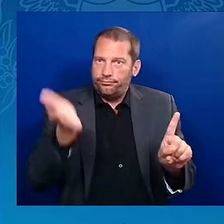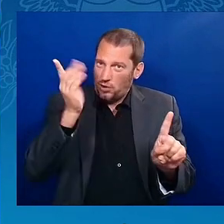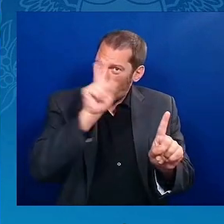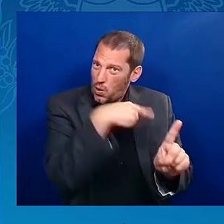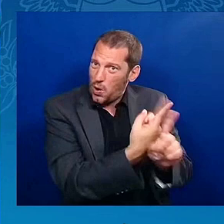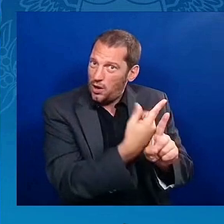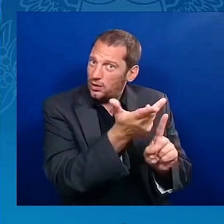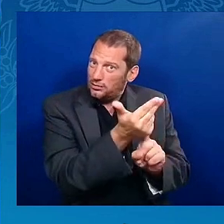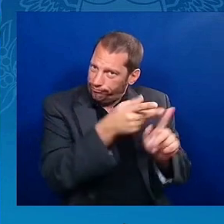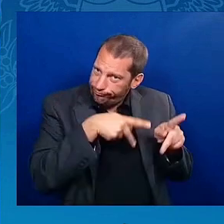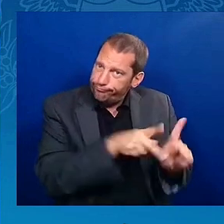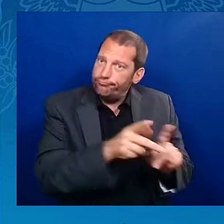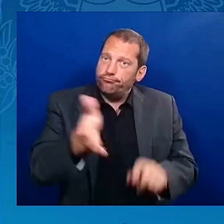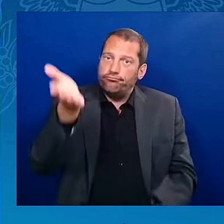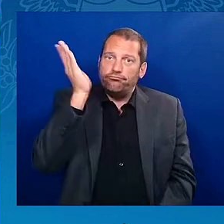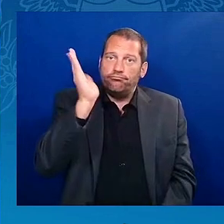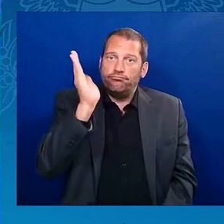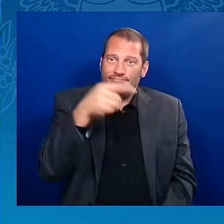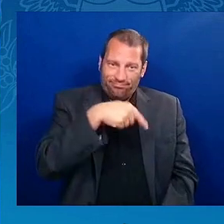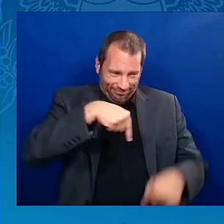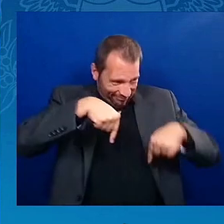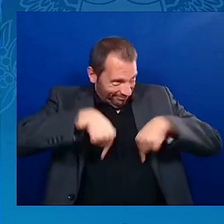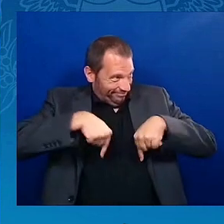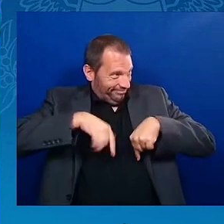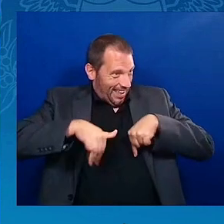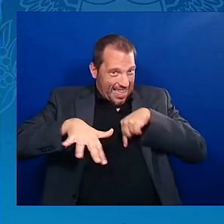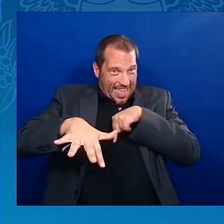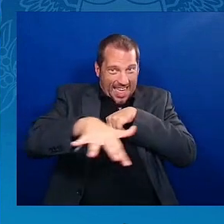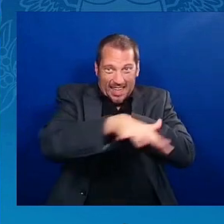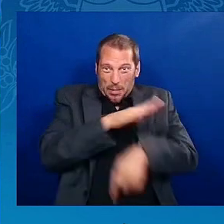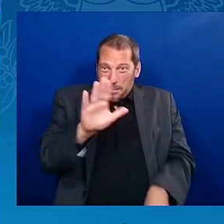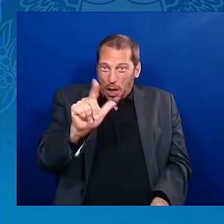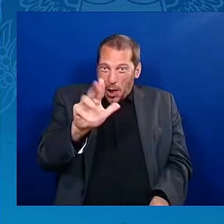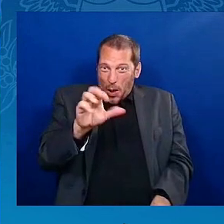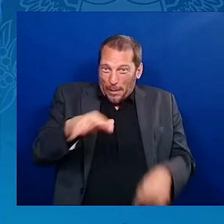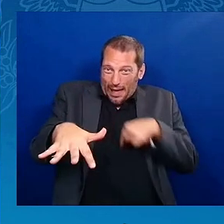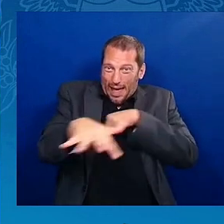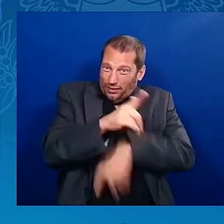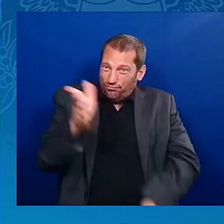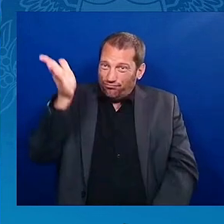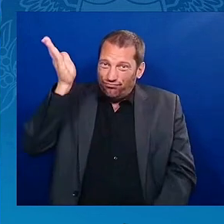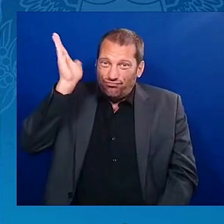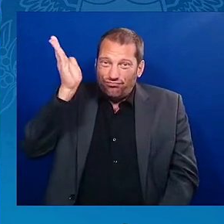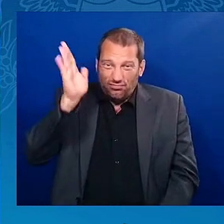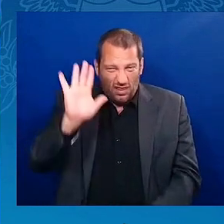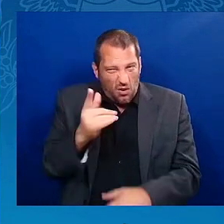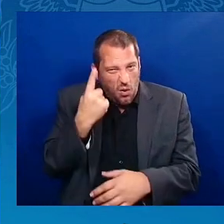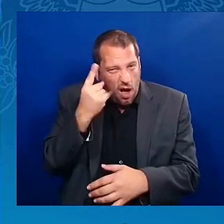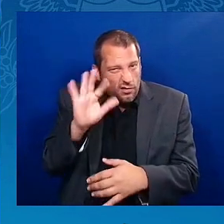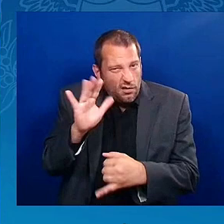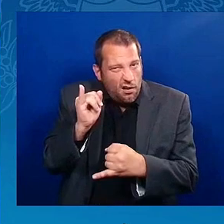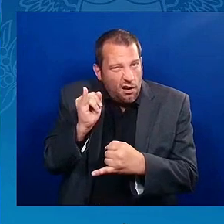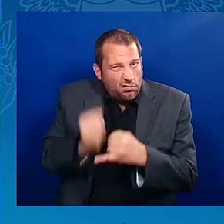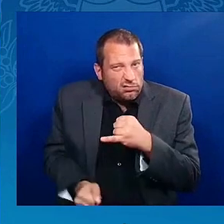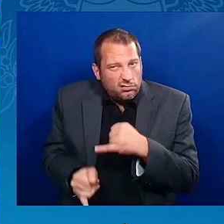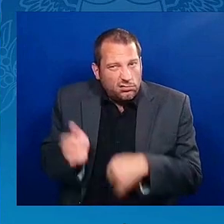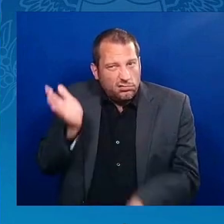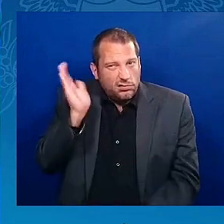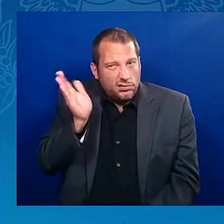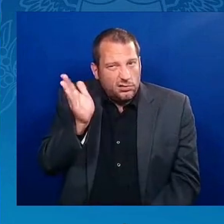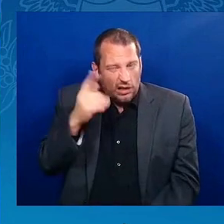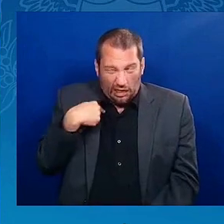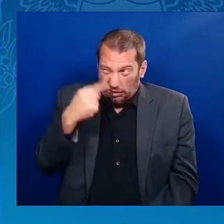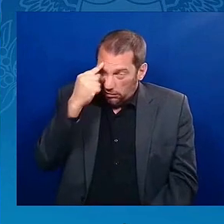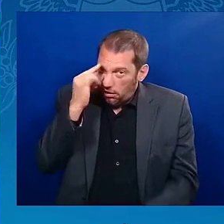of his last speeches, I think it was the last one, in his Poor People's Campaign, talking